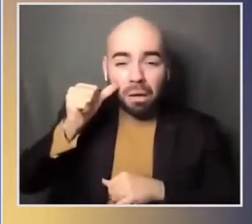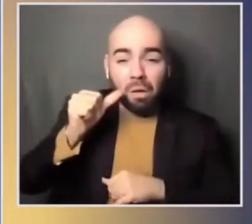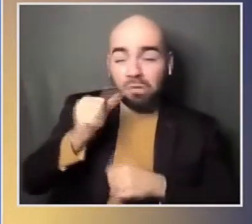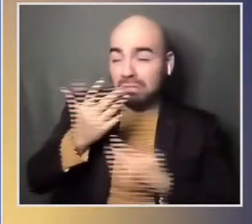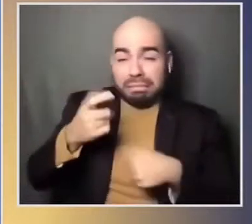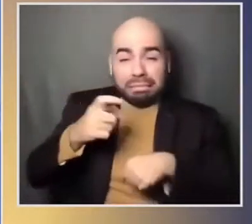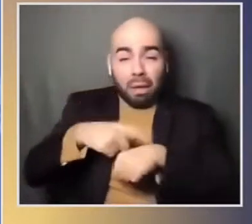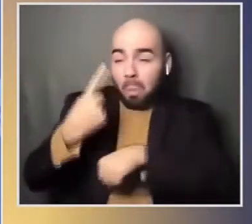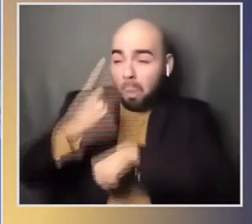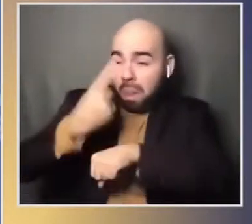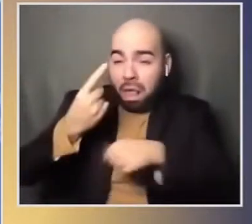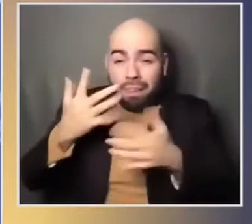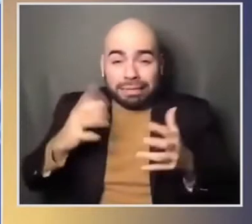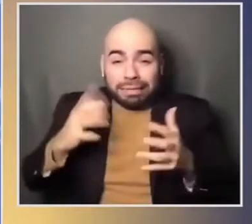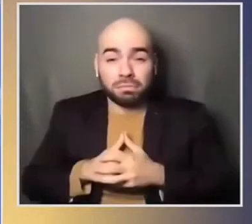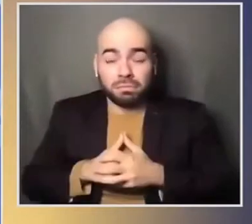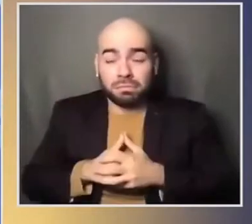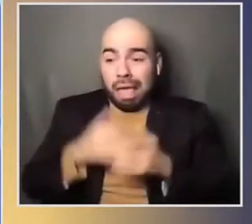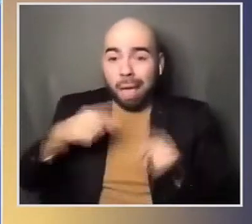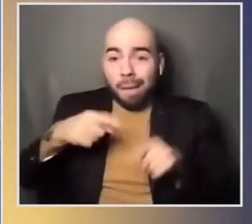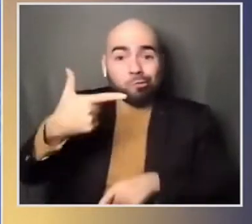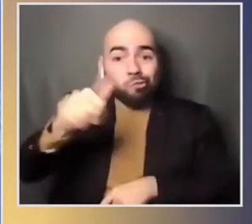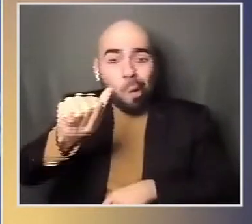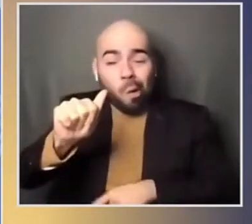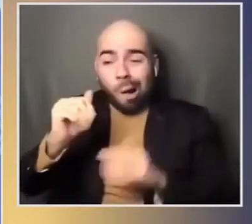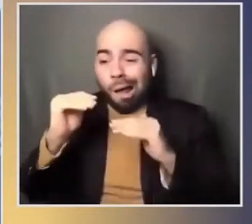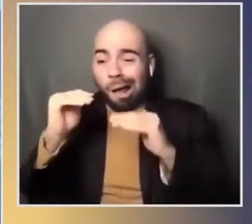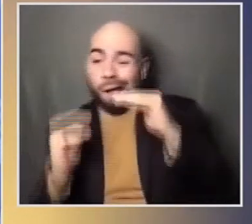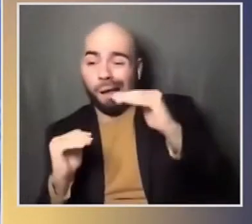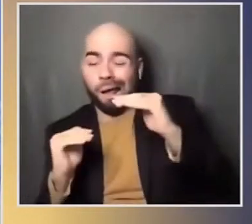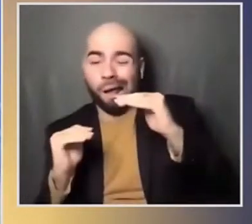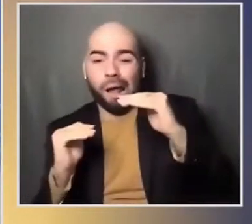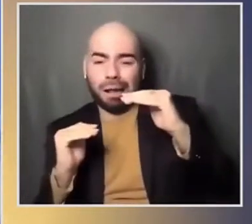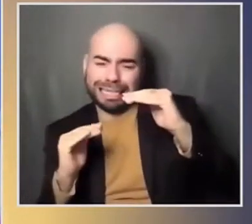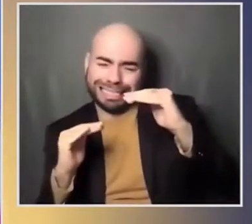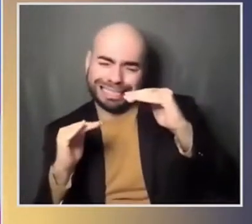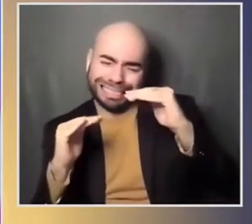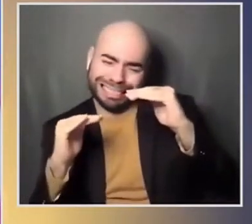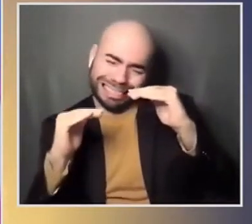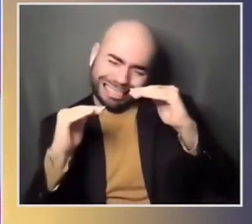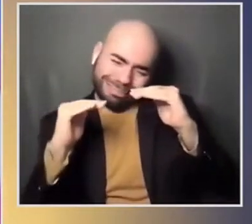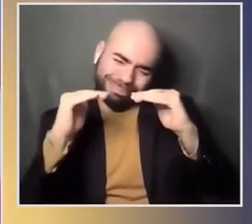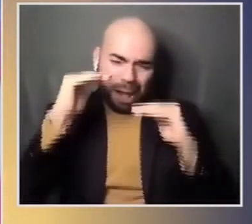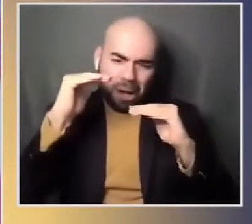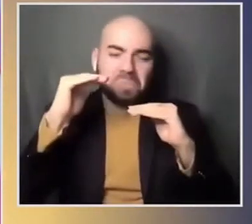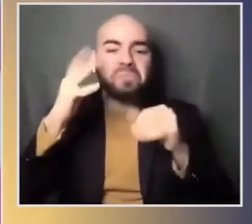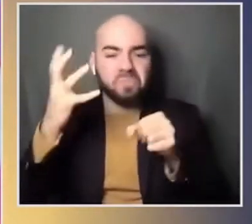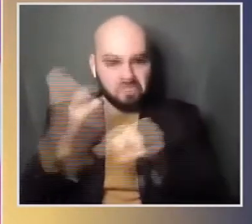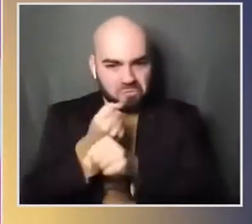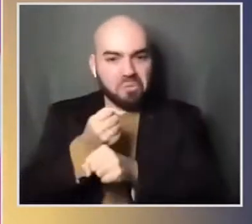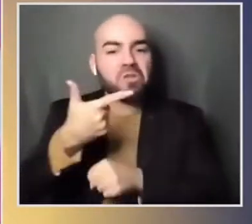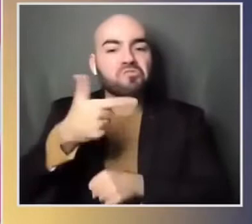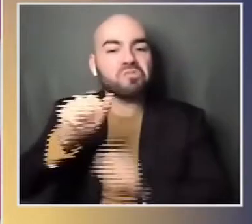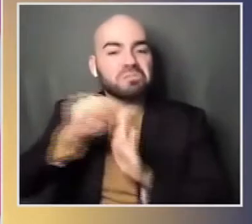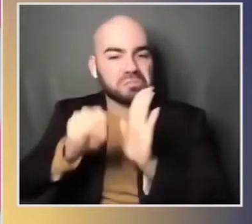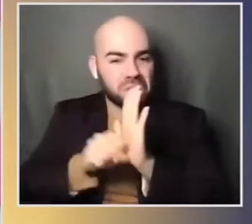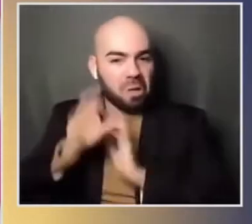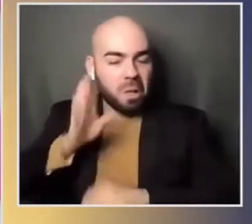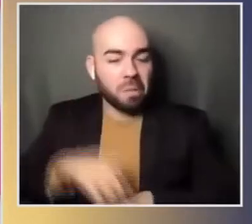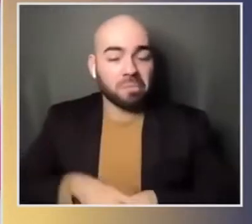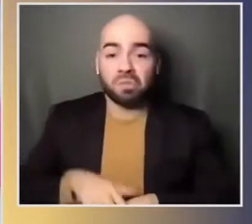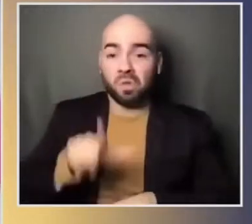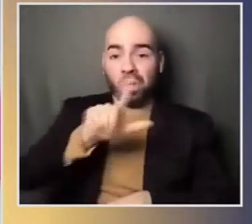focused not on the election itself but on the protest rancor and rising u.s virus infection